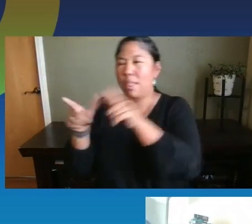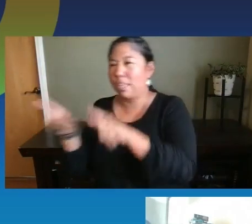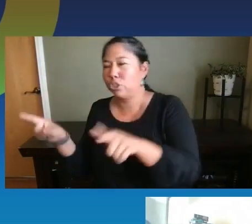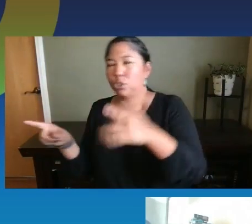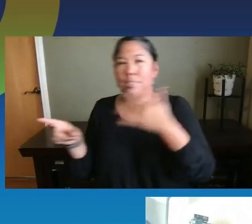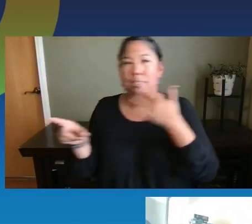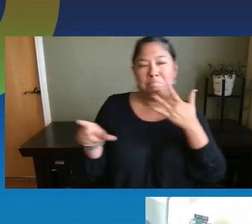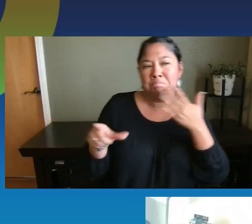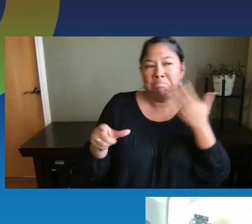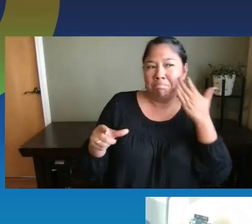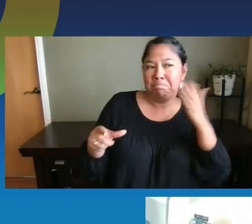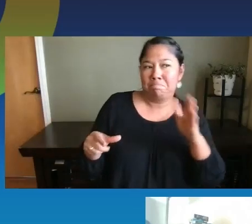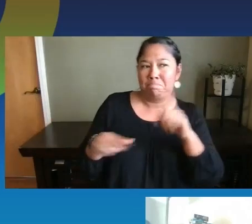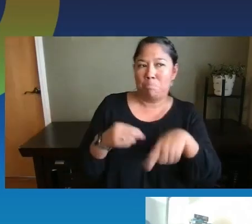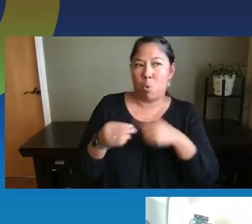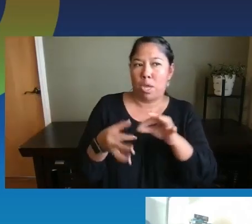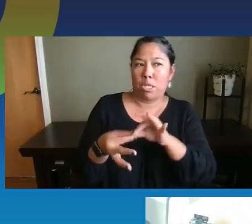taste.